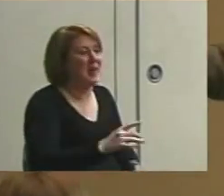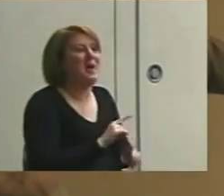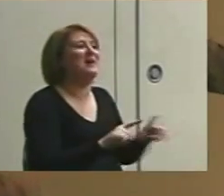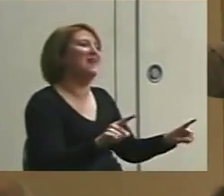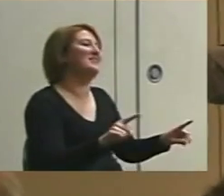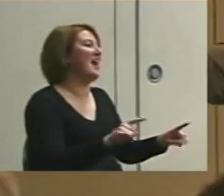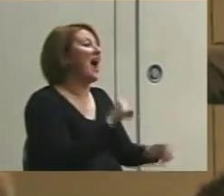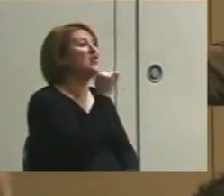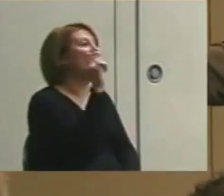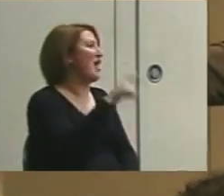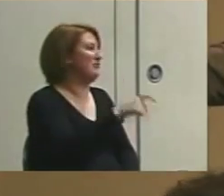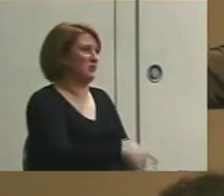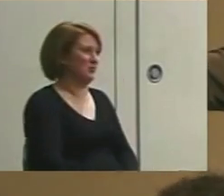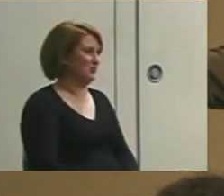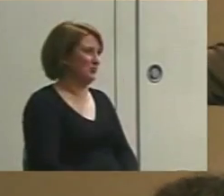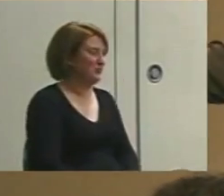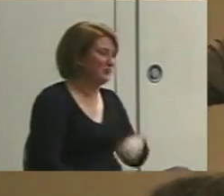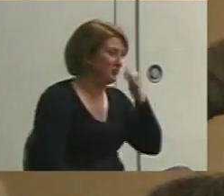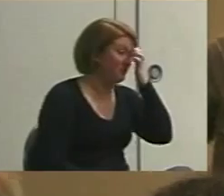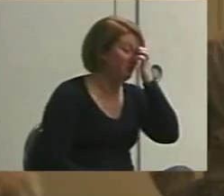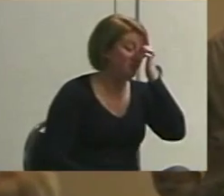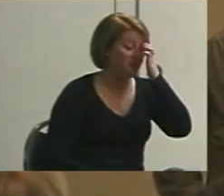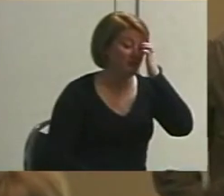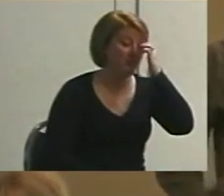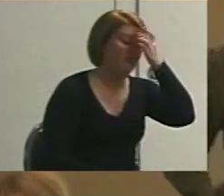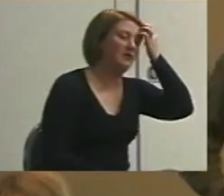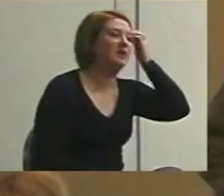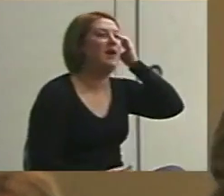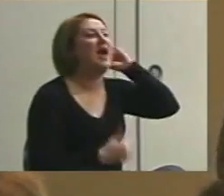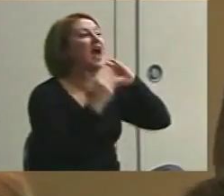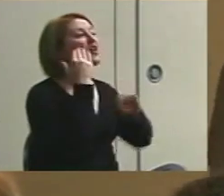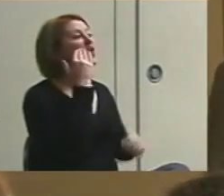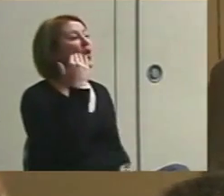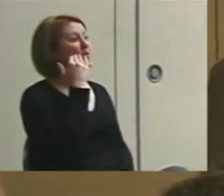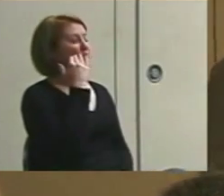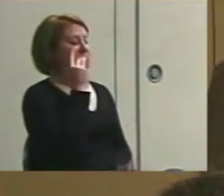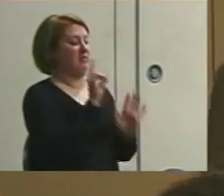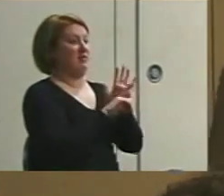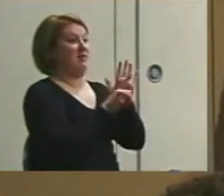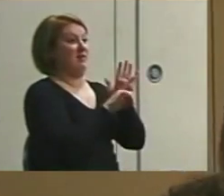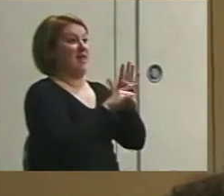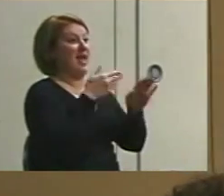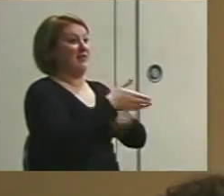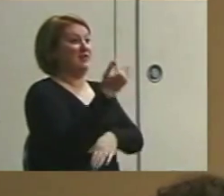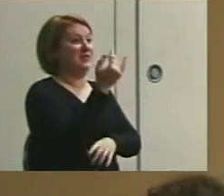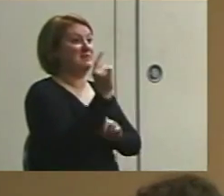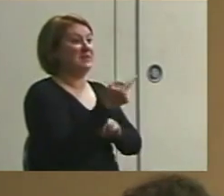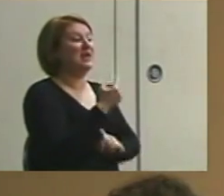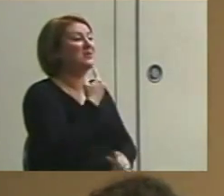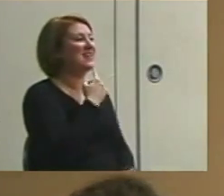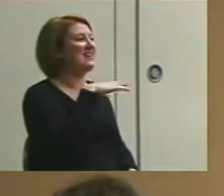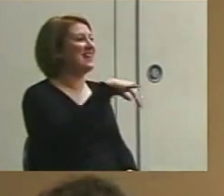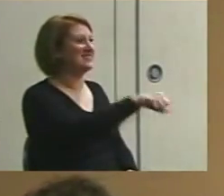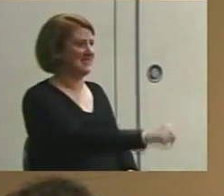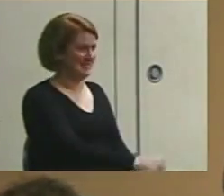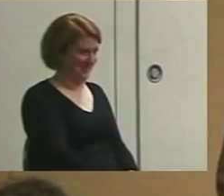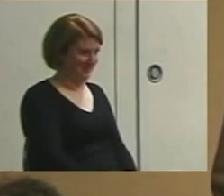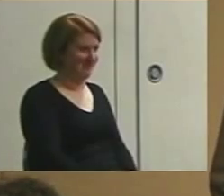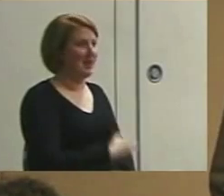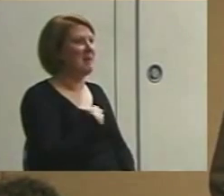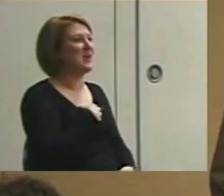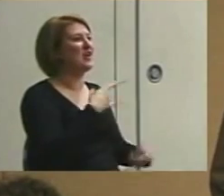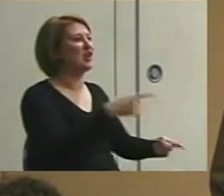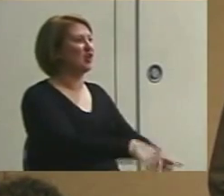I'm just saying I don't have to. Because I know that when the bell rings at the end of 15 minutes, I'm going to say, yes, pouting